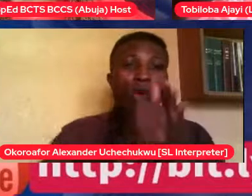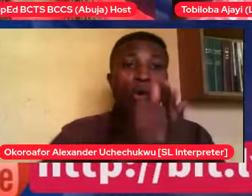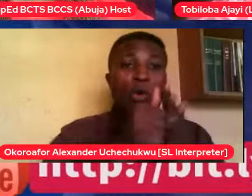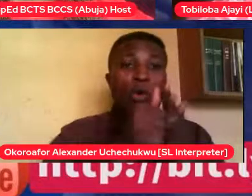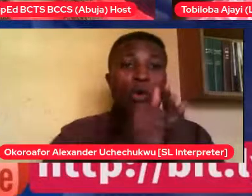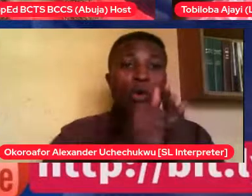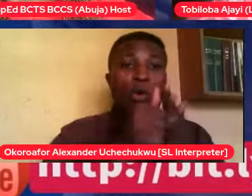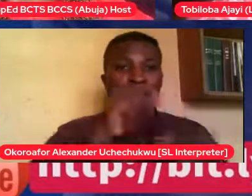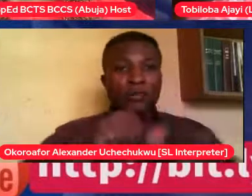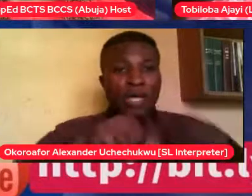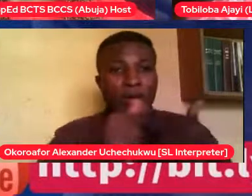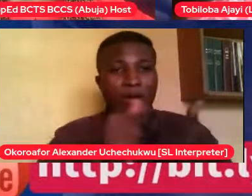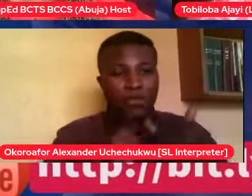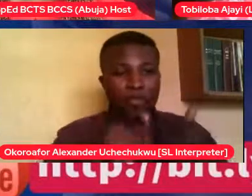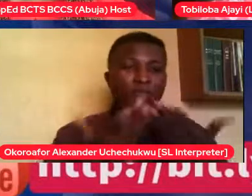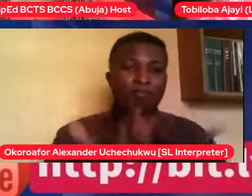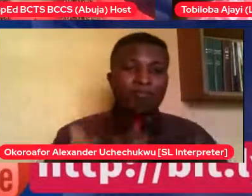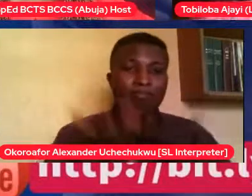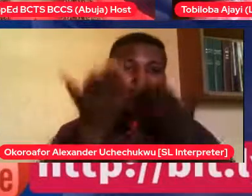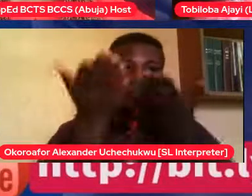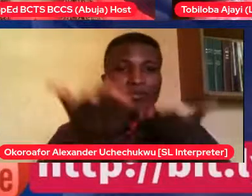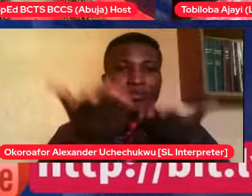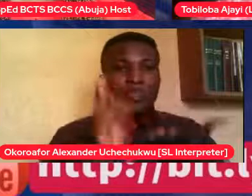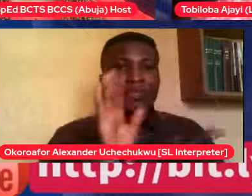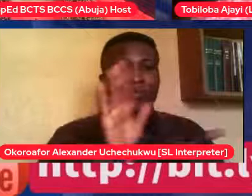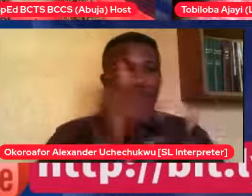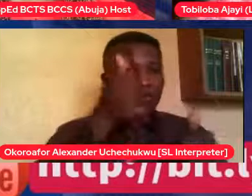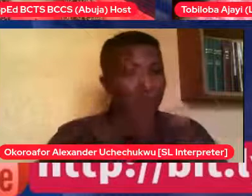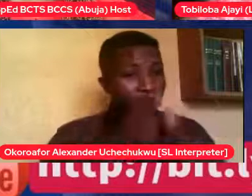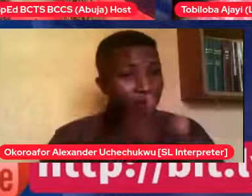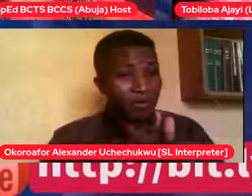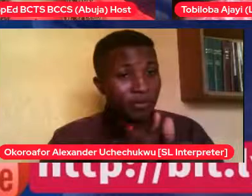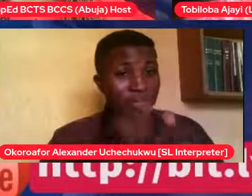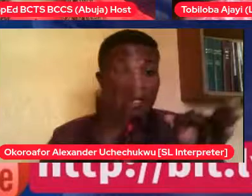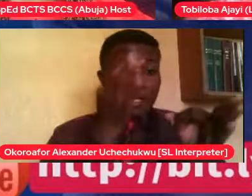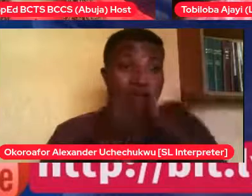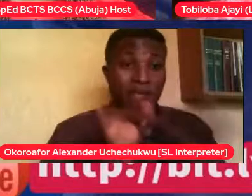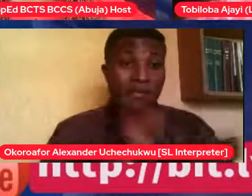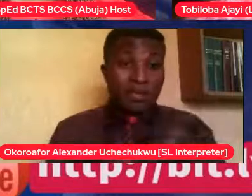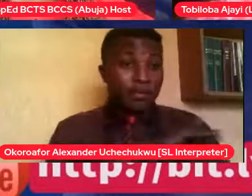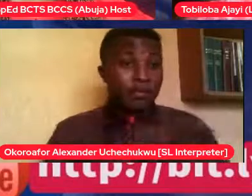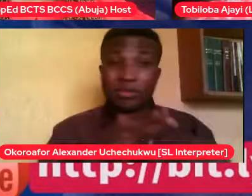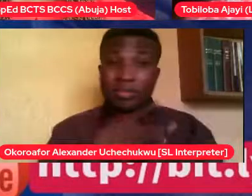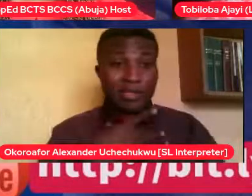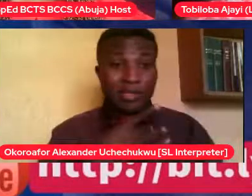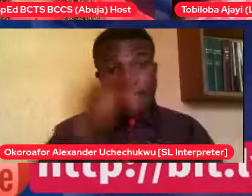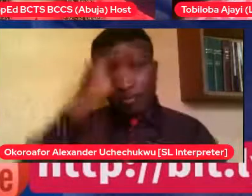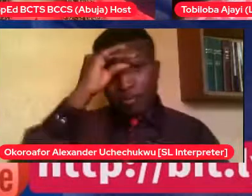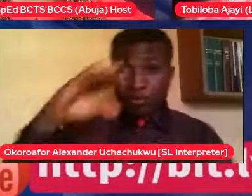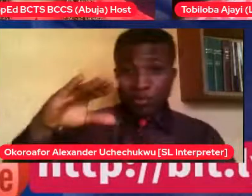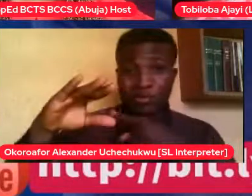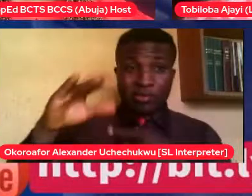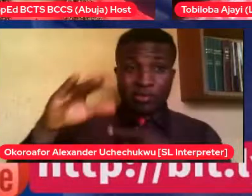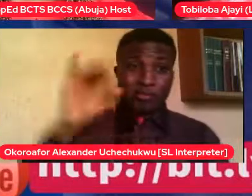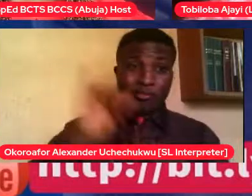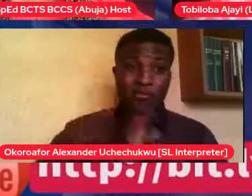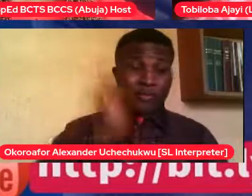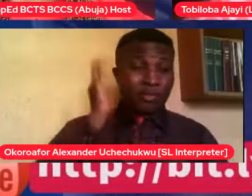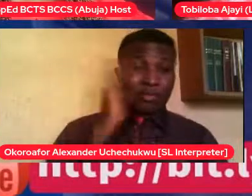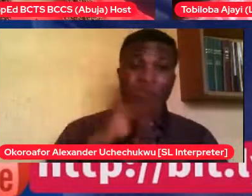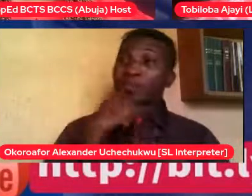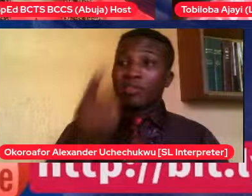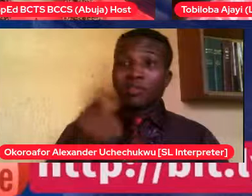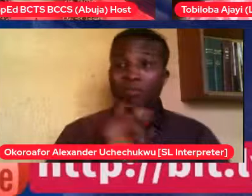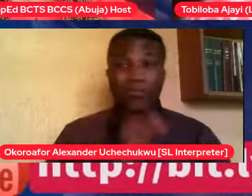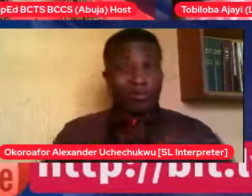if I'm not like the guy, I'm not like the guy. I'm telling point blank that I'm not like you. Moving on. And you, you, I've always been someone